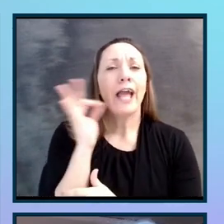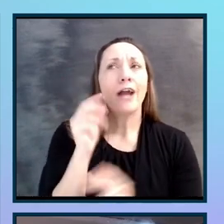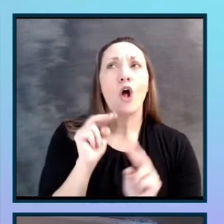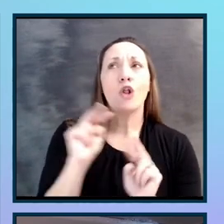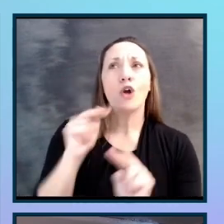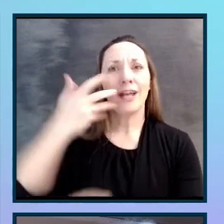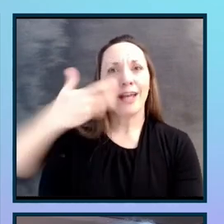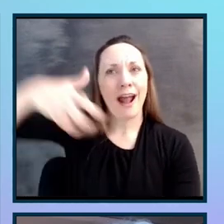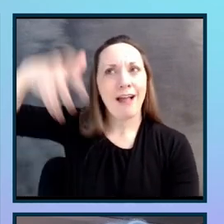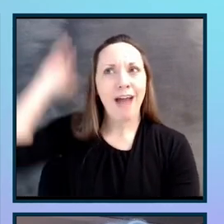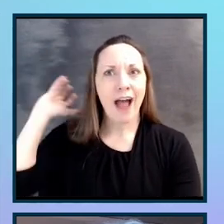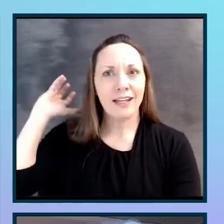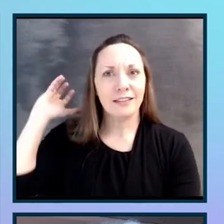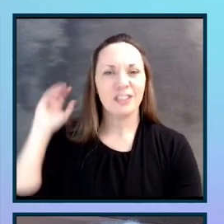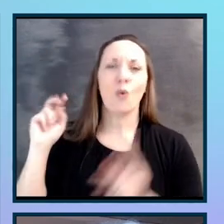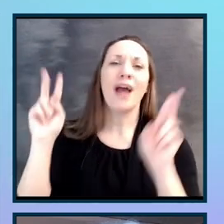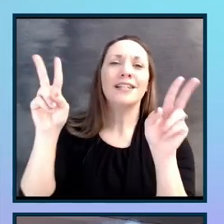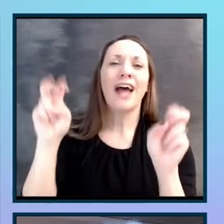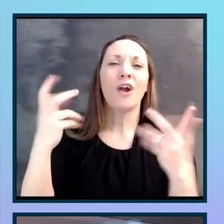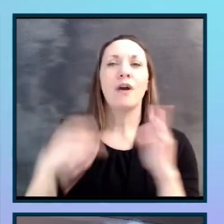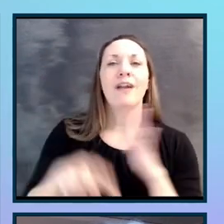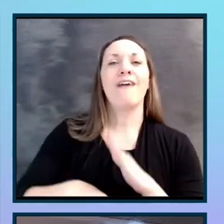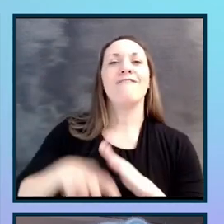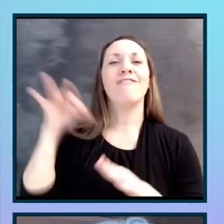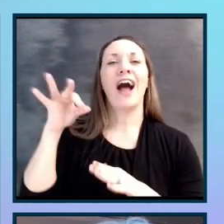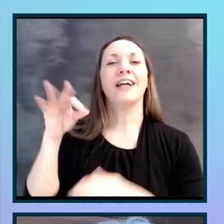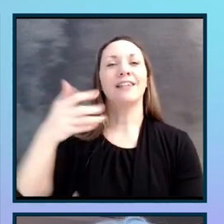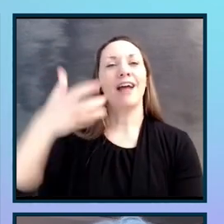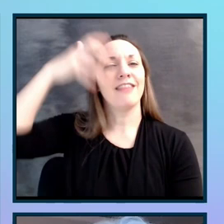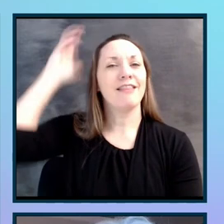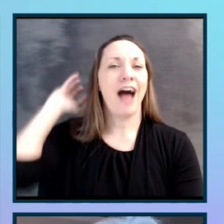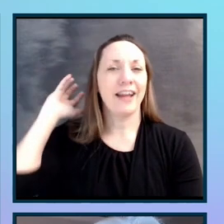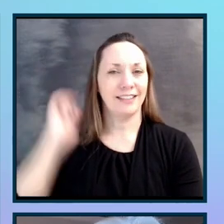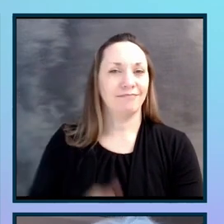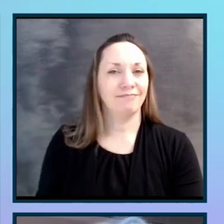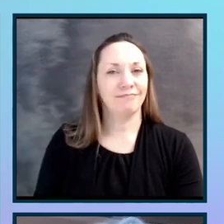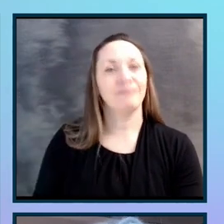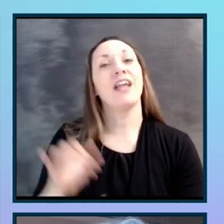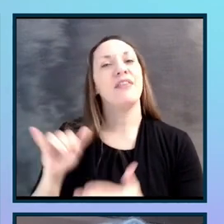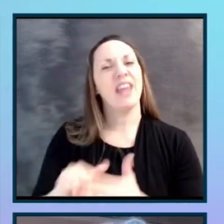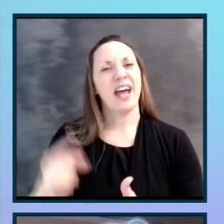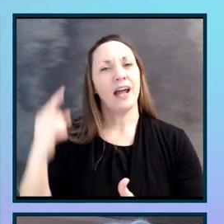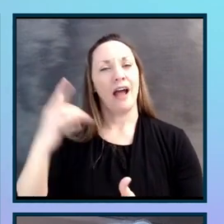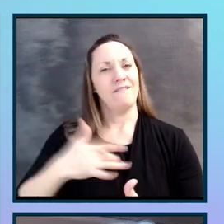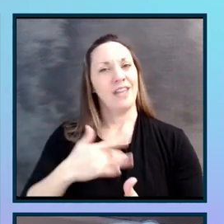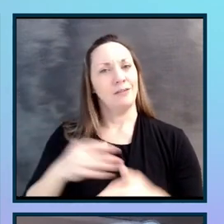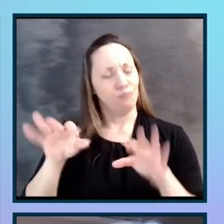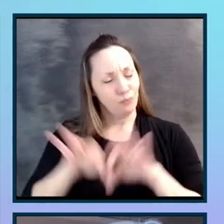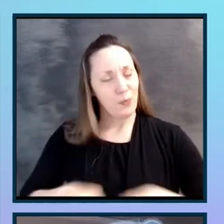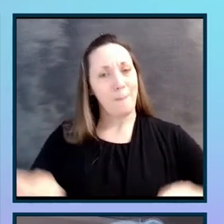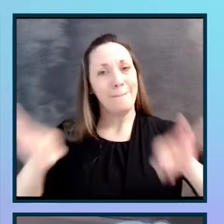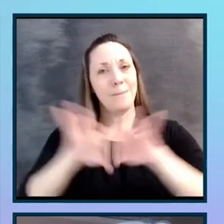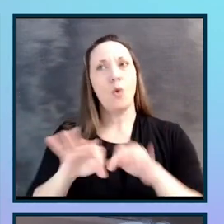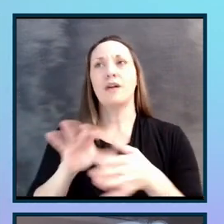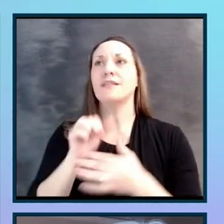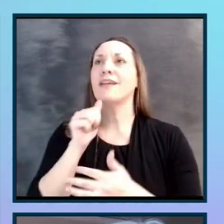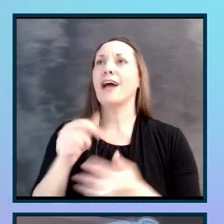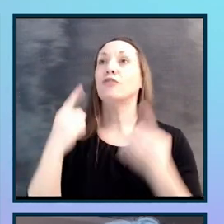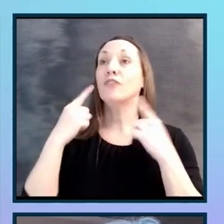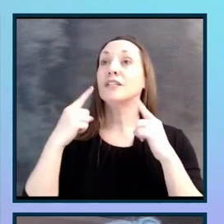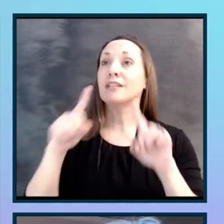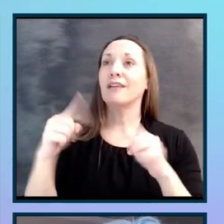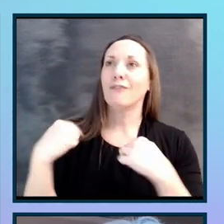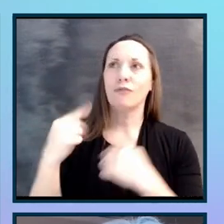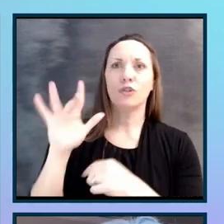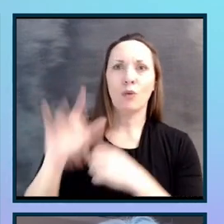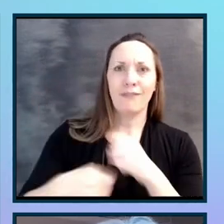find the lion. And this, I think is really important to not just a success over 25